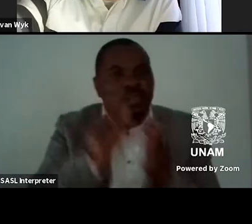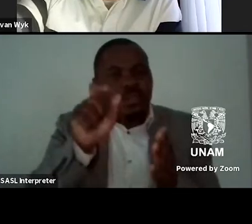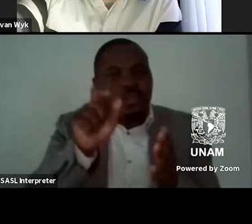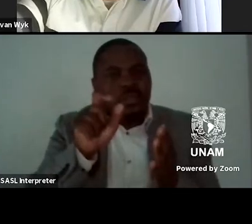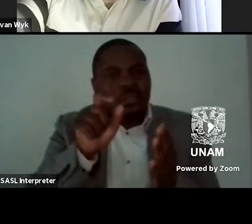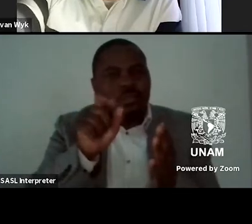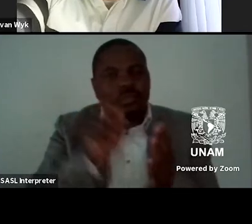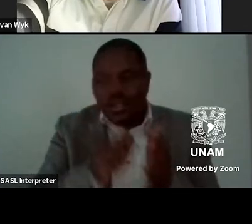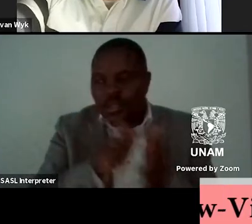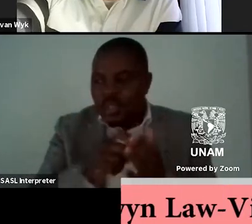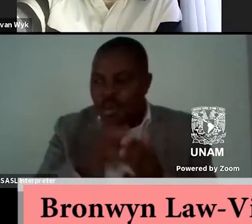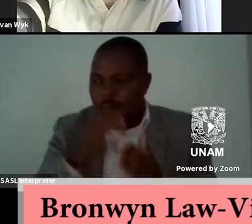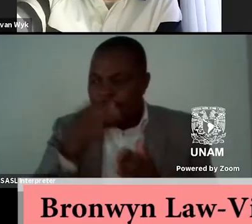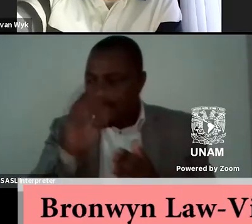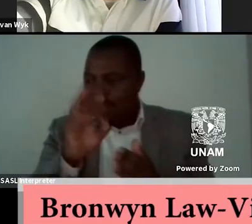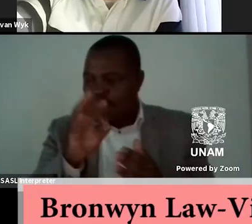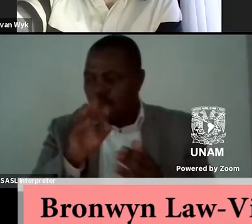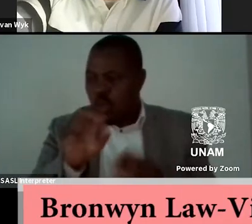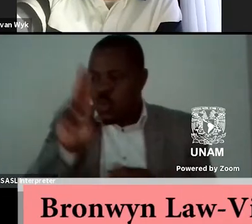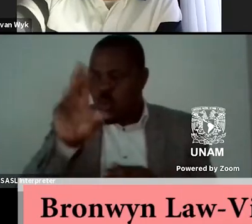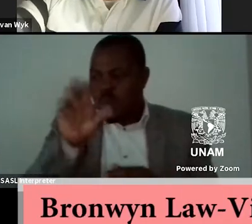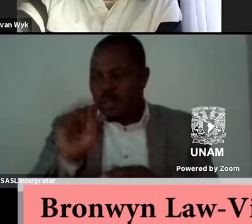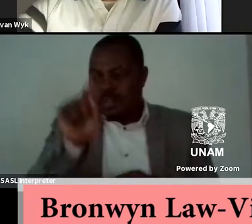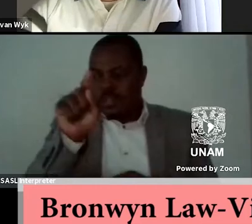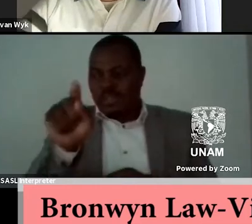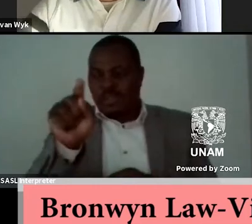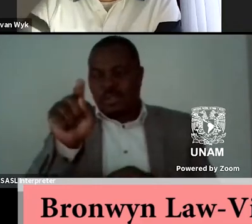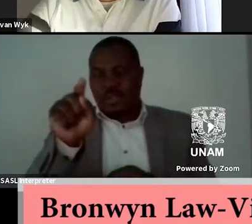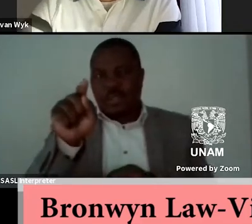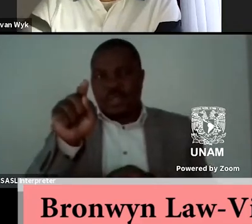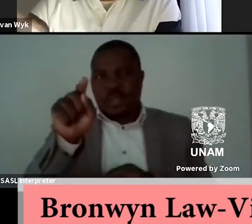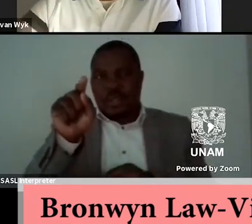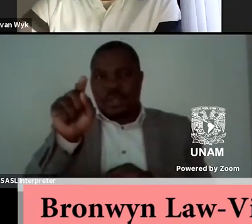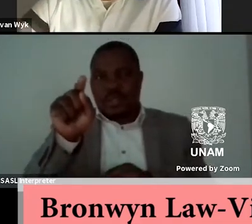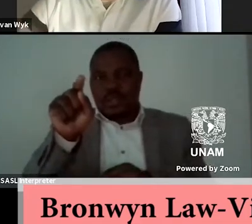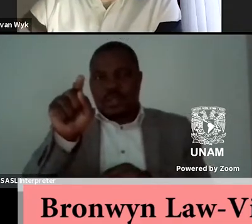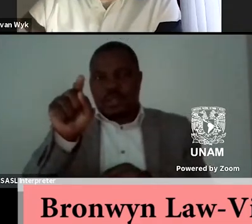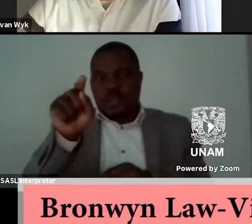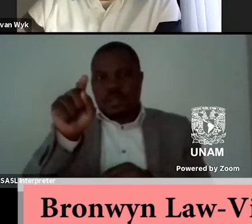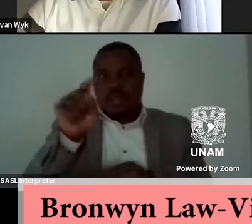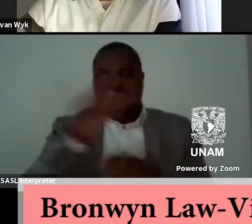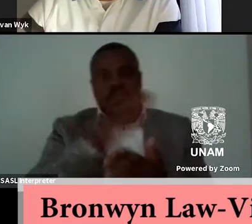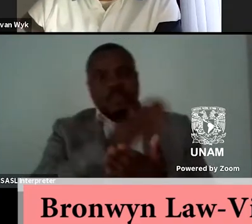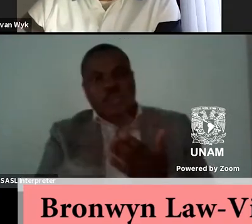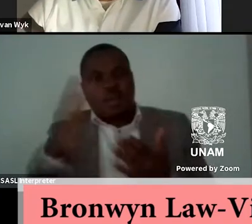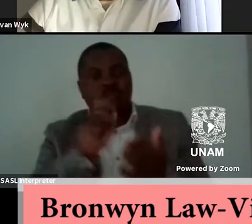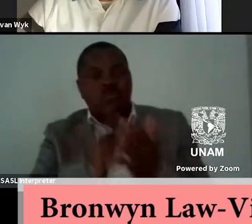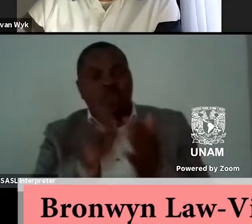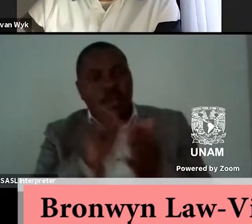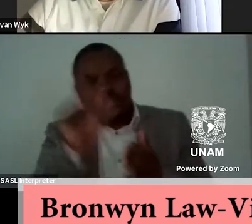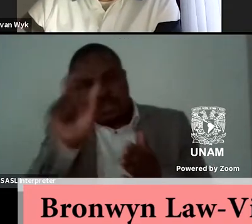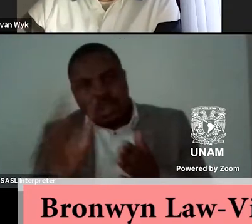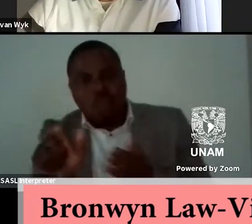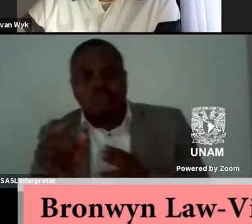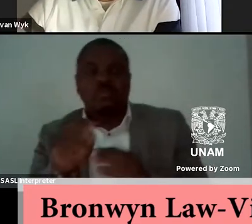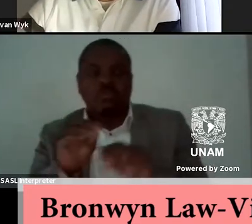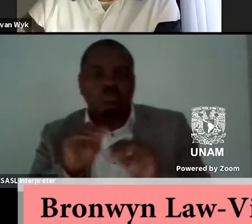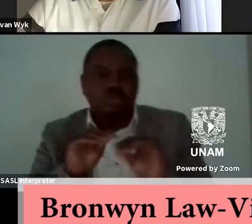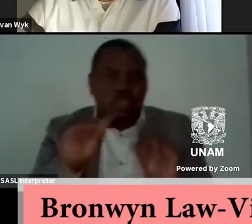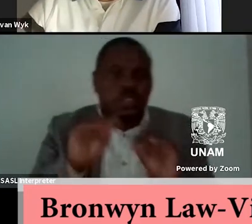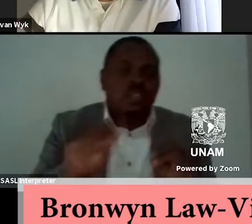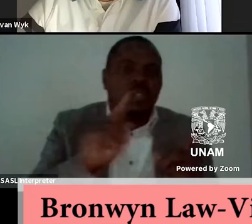programs in the US um where some Mexican writers are teaching or have gone to study